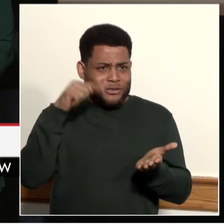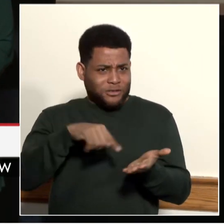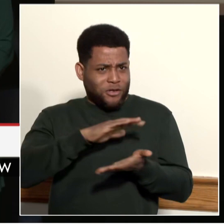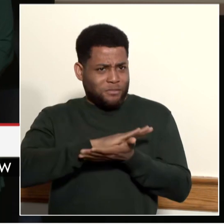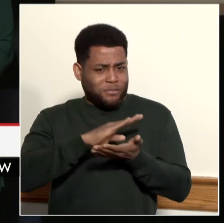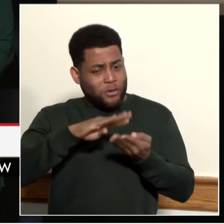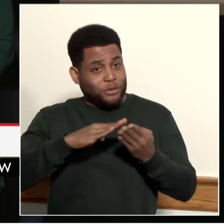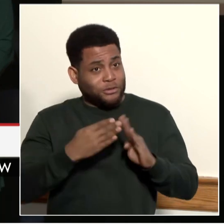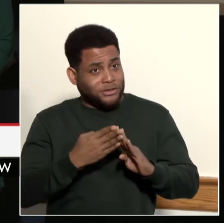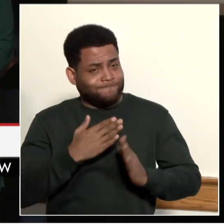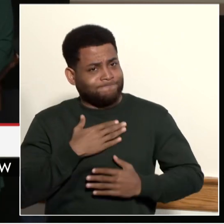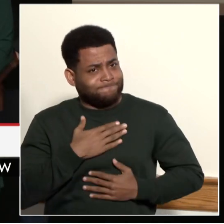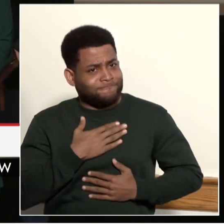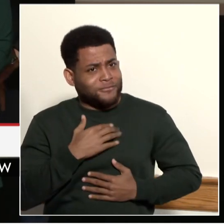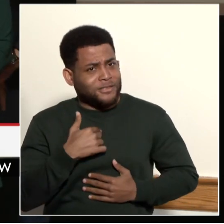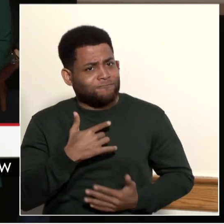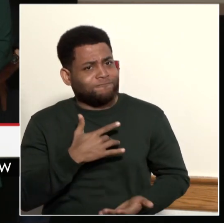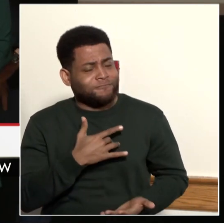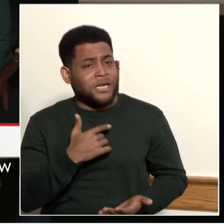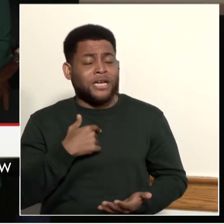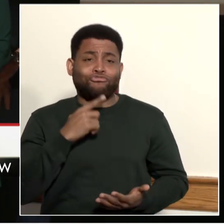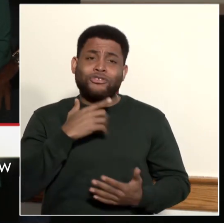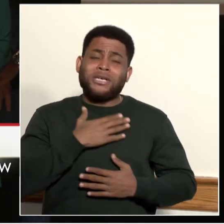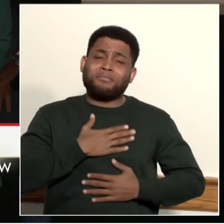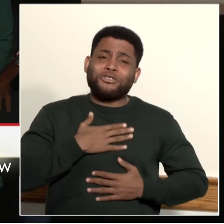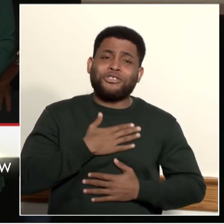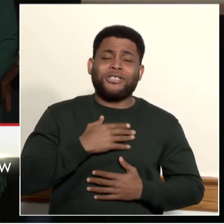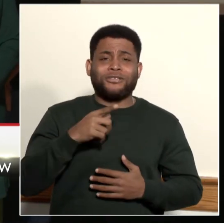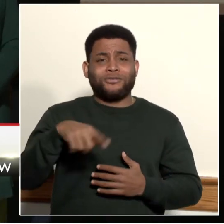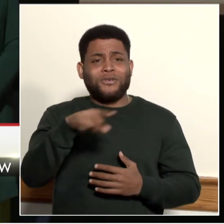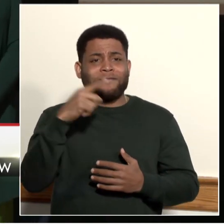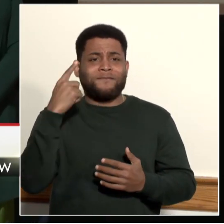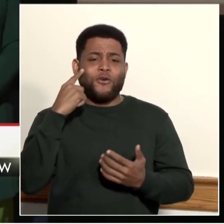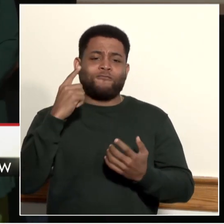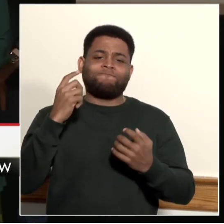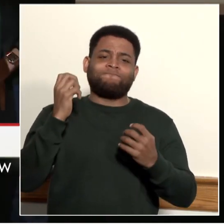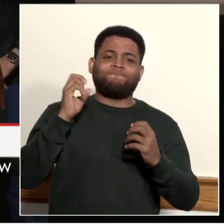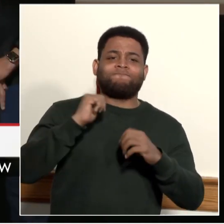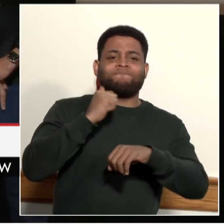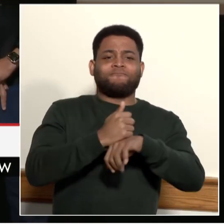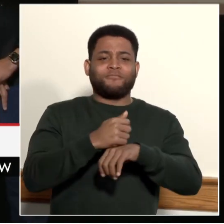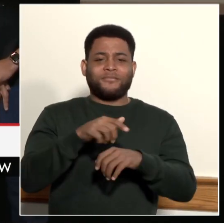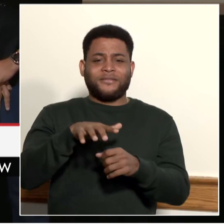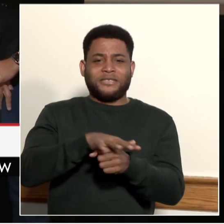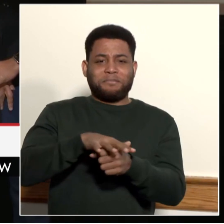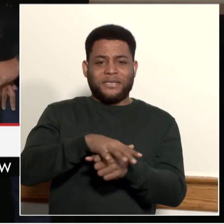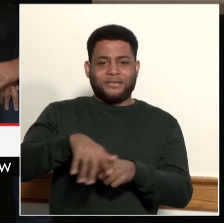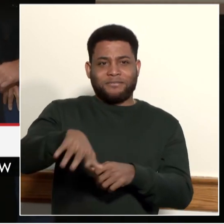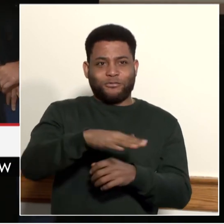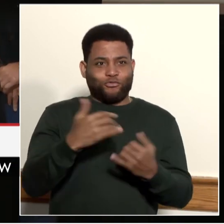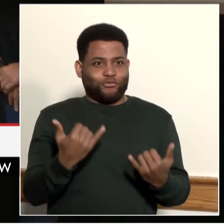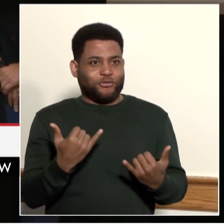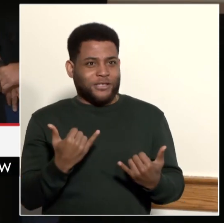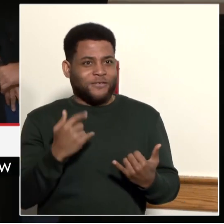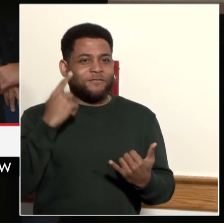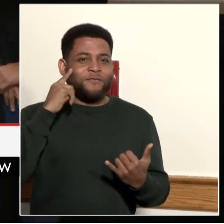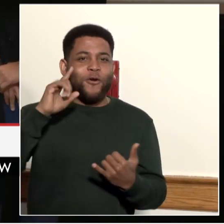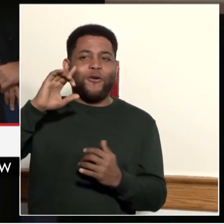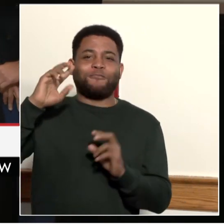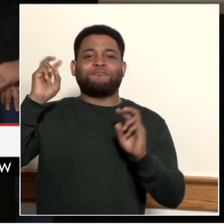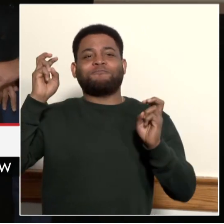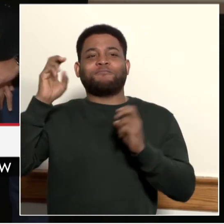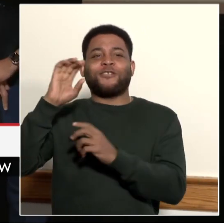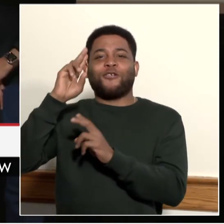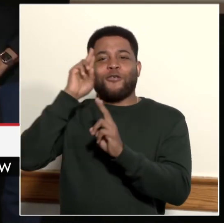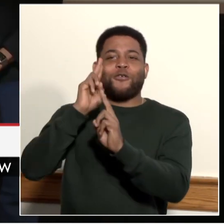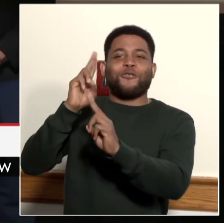appreciate you establishing a space such as this to honor our 8th grade scholars. For the past three years, these